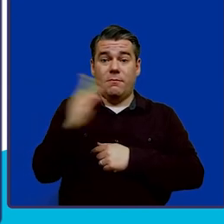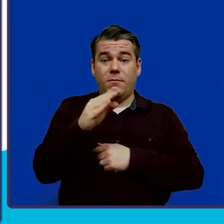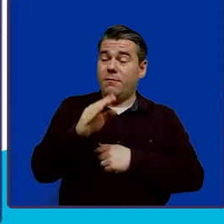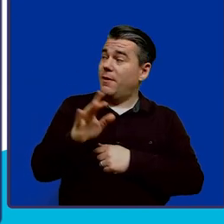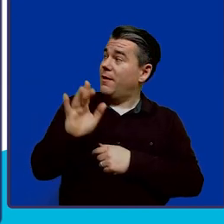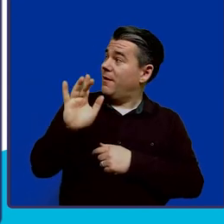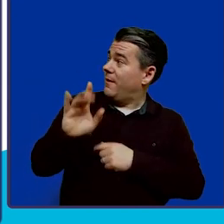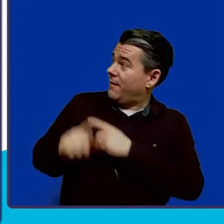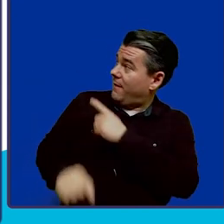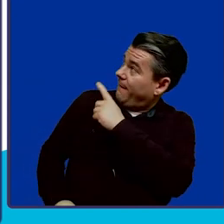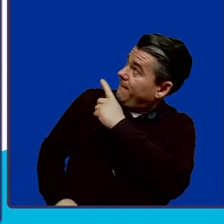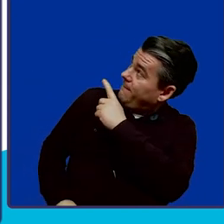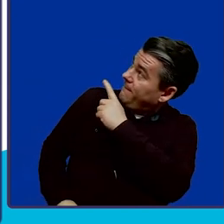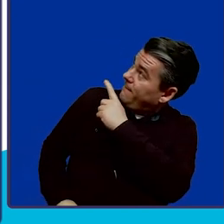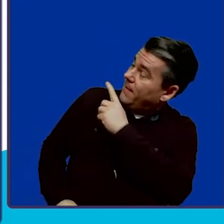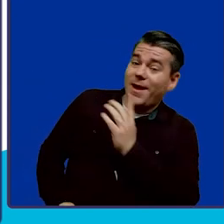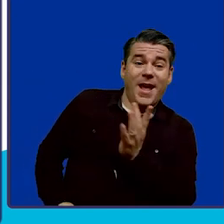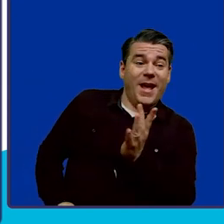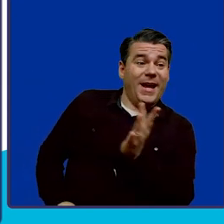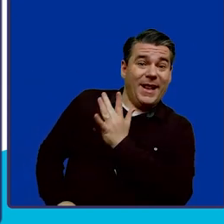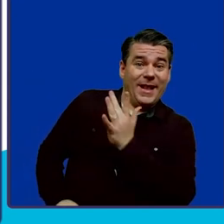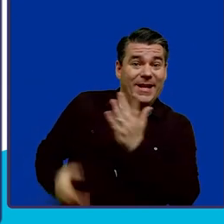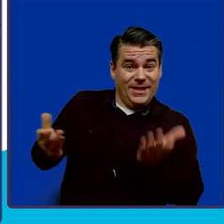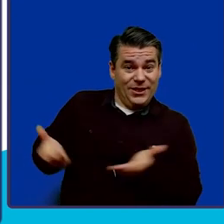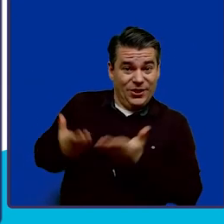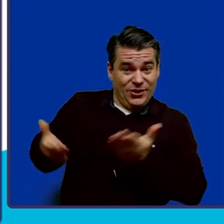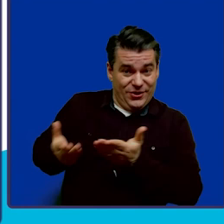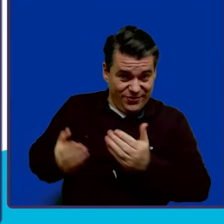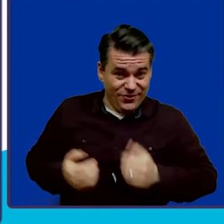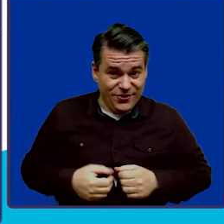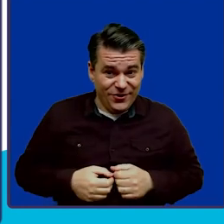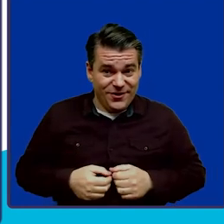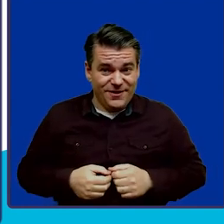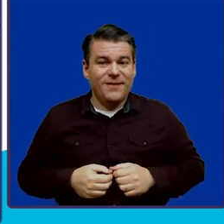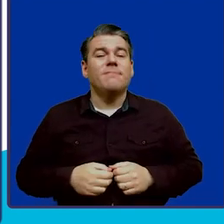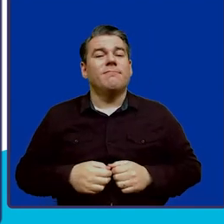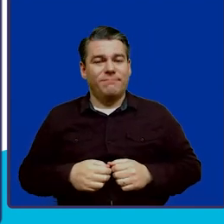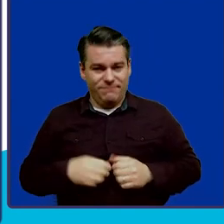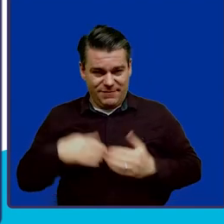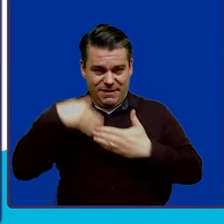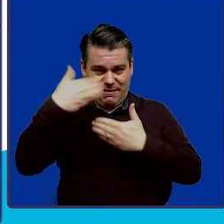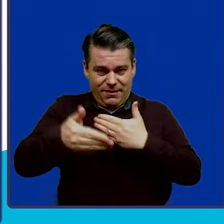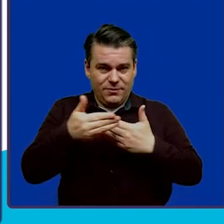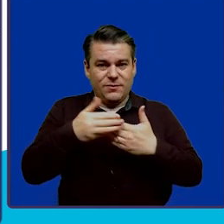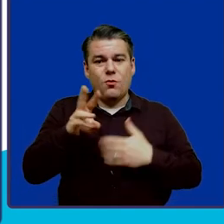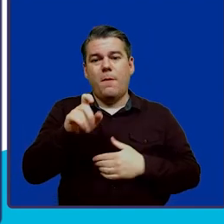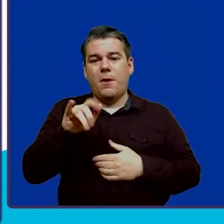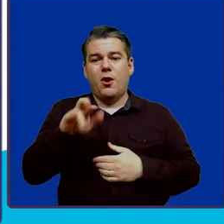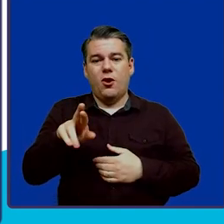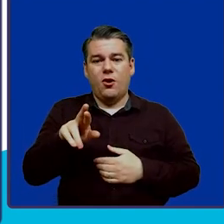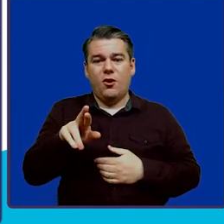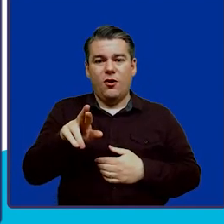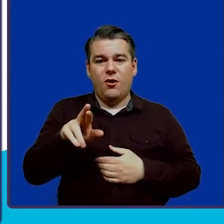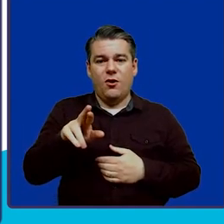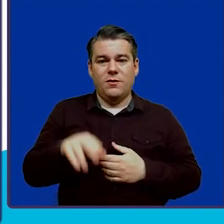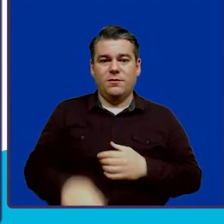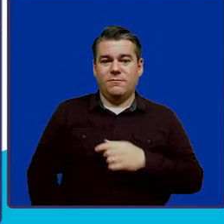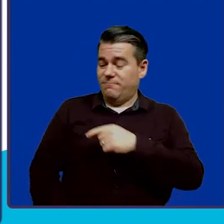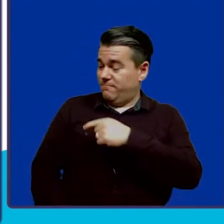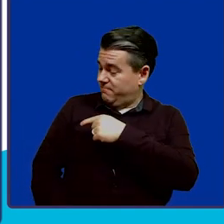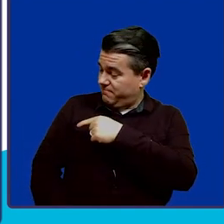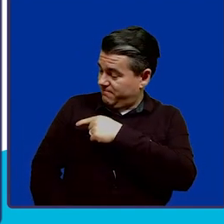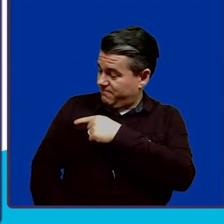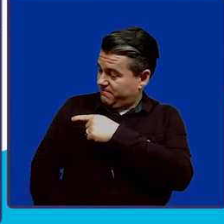here to view the list of upcoming webinars. That takes you to the next page. That is the WB ABLE